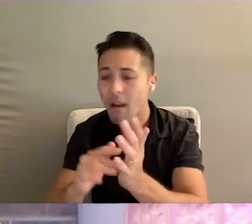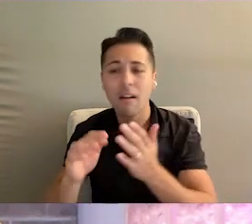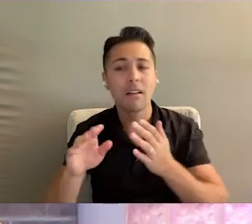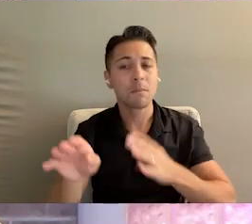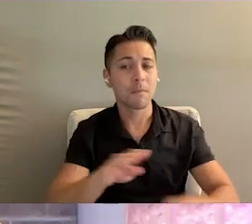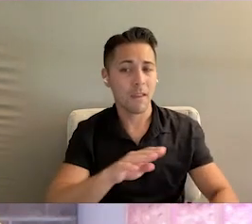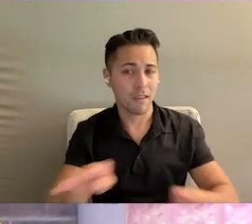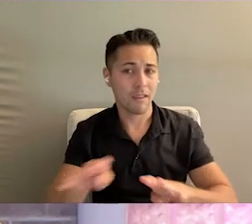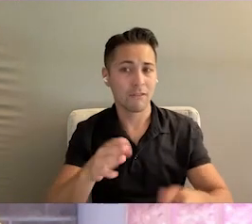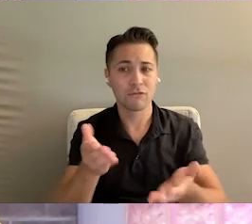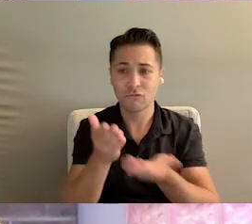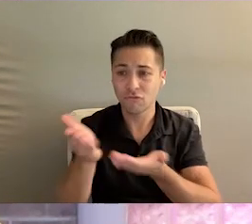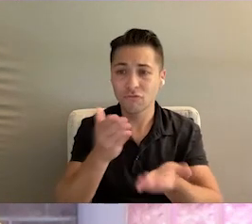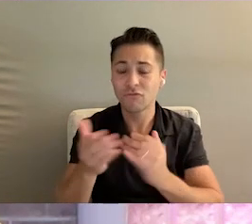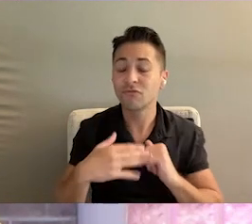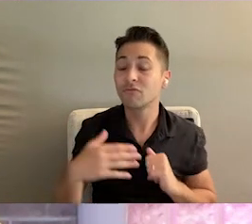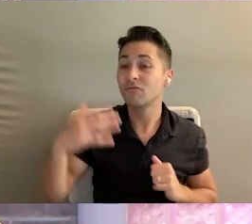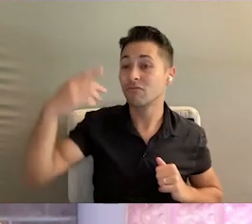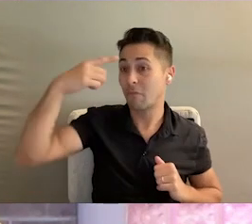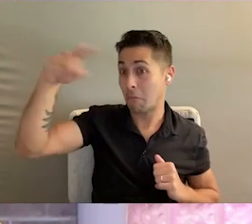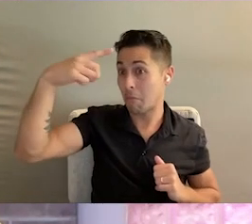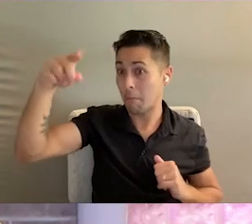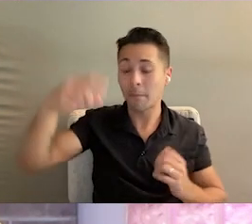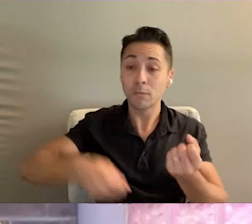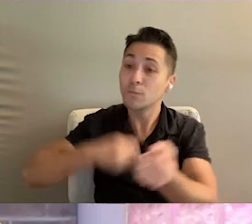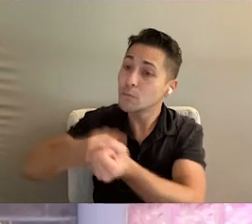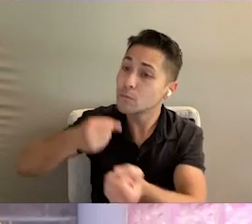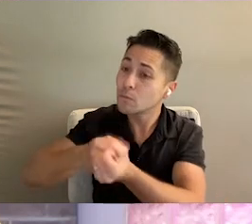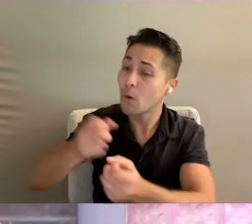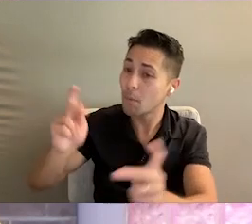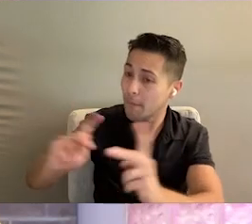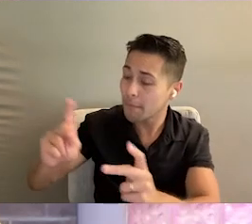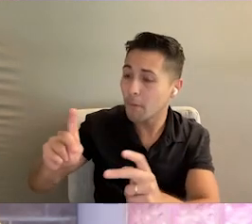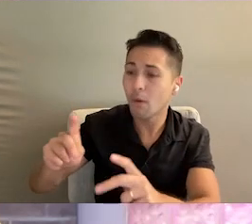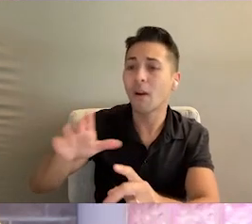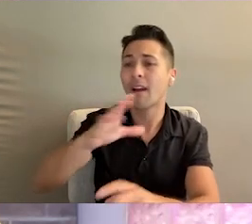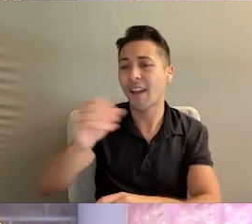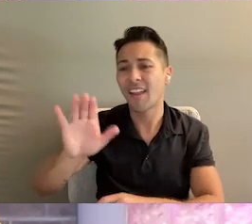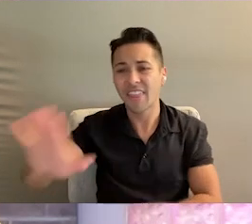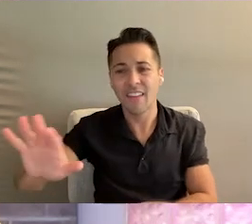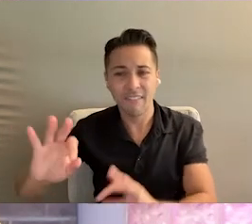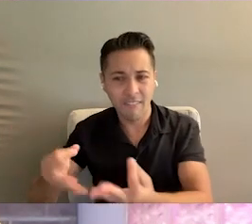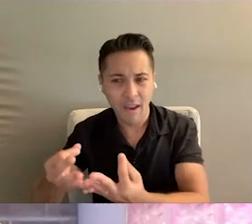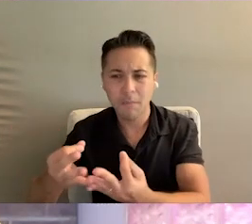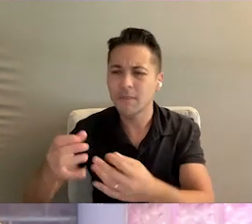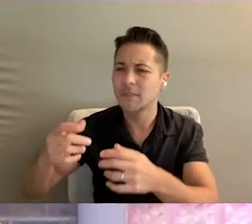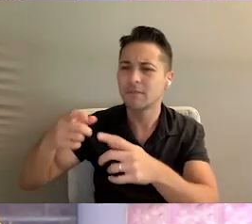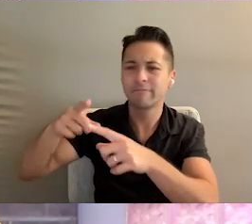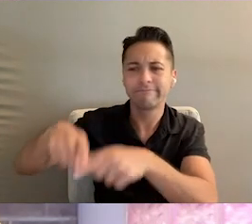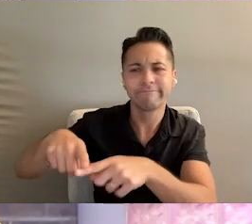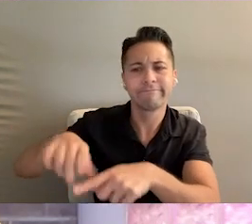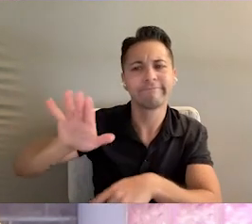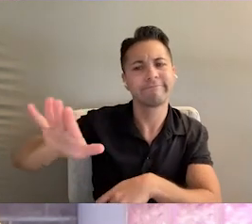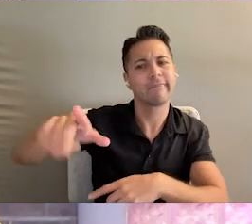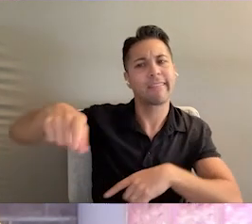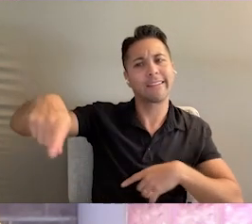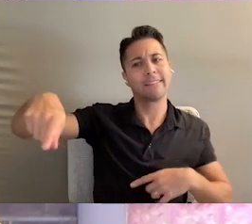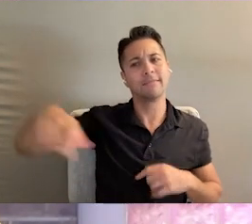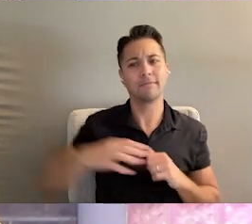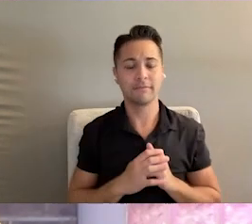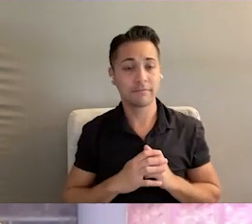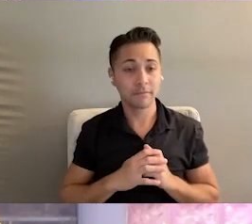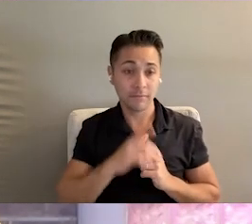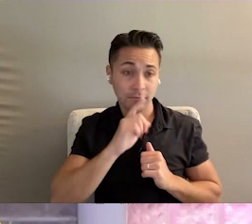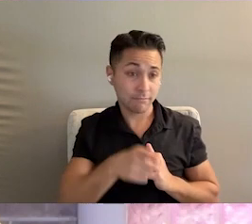medical, and behavioral services to support individuals and their families based on their individual need. Of